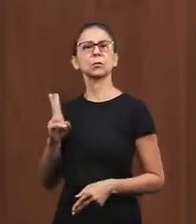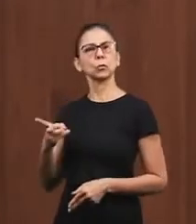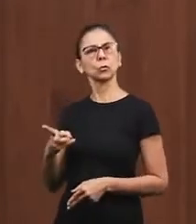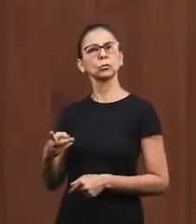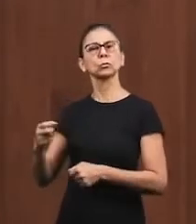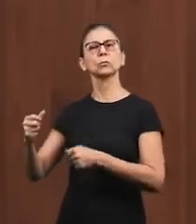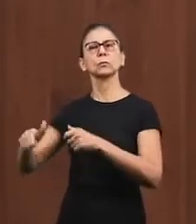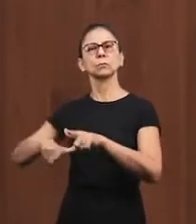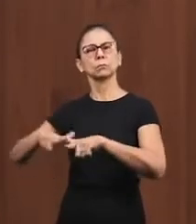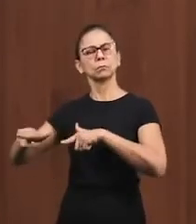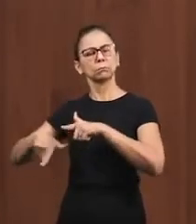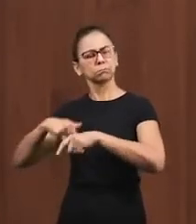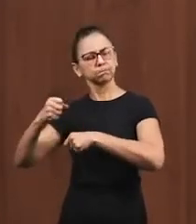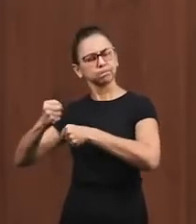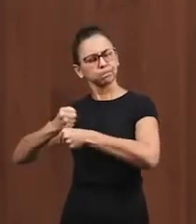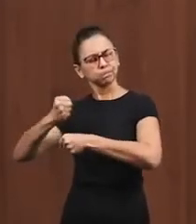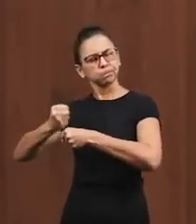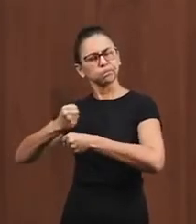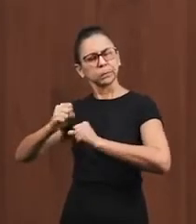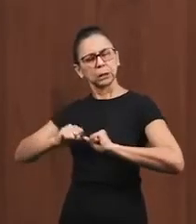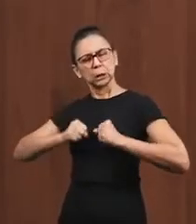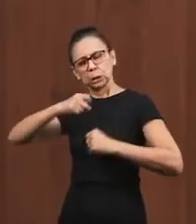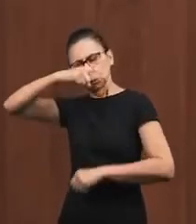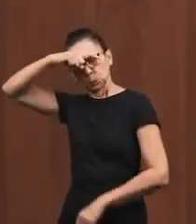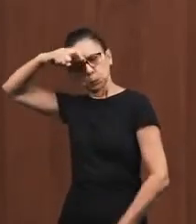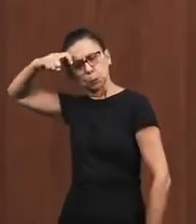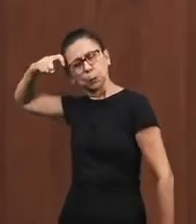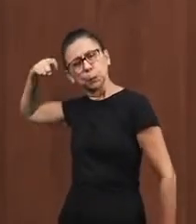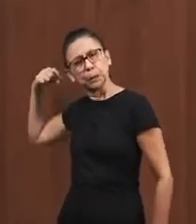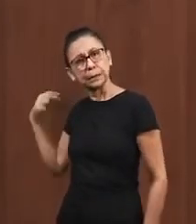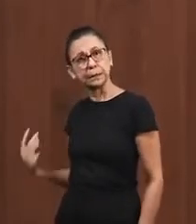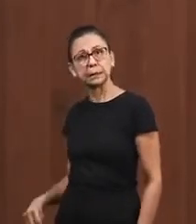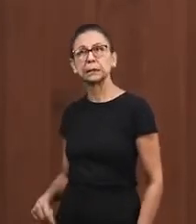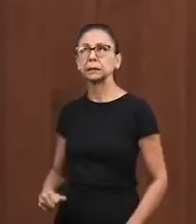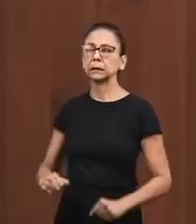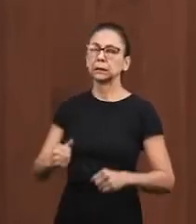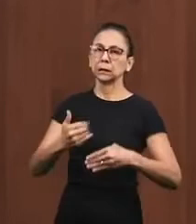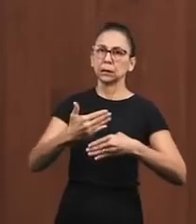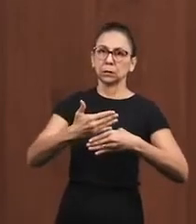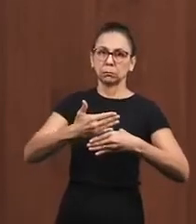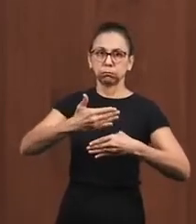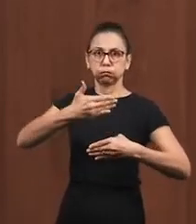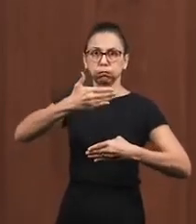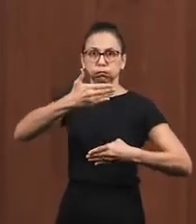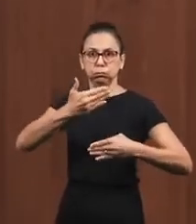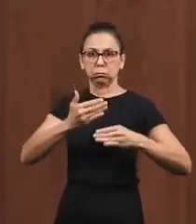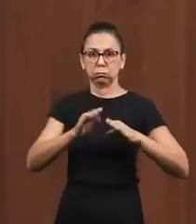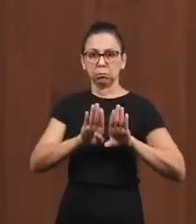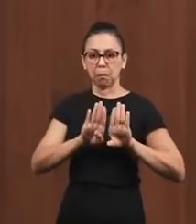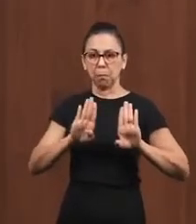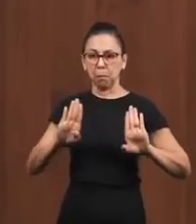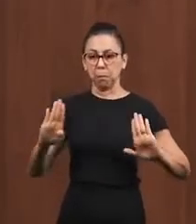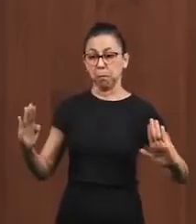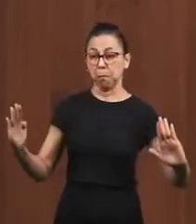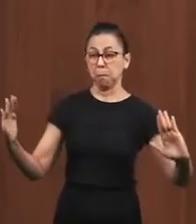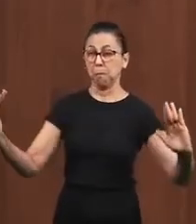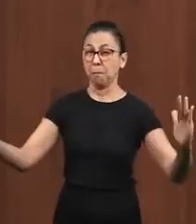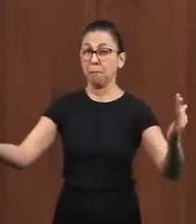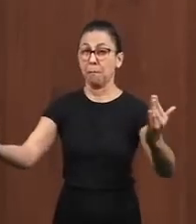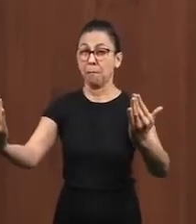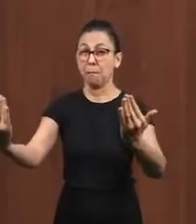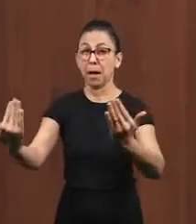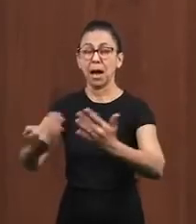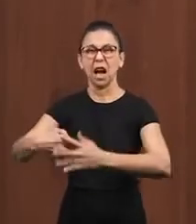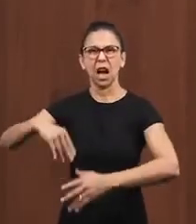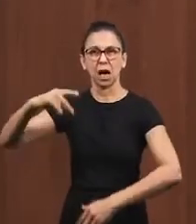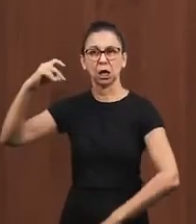of rebuilding the walls the walls were very important for the city at that time the cities were